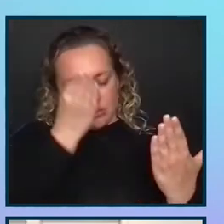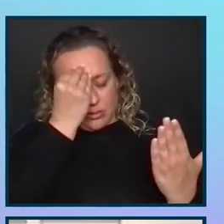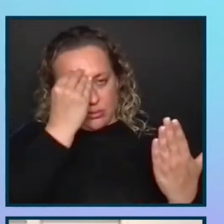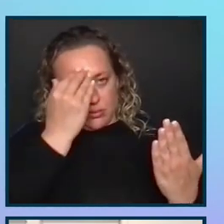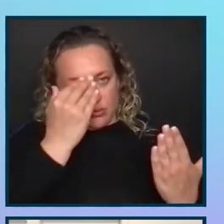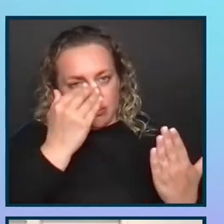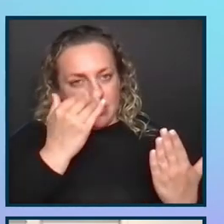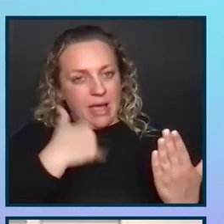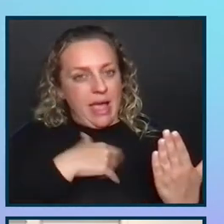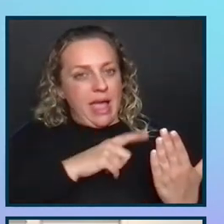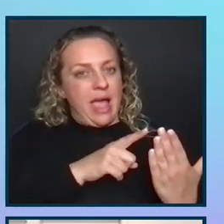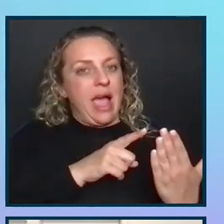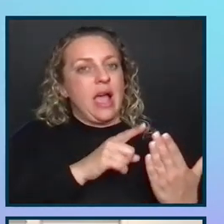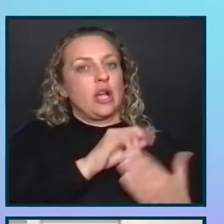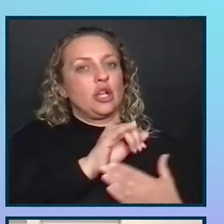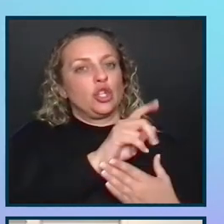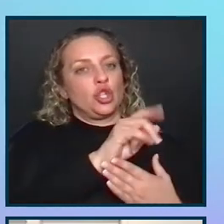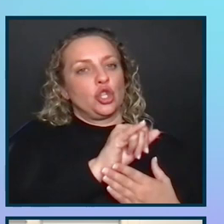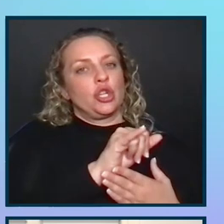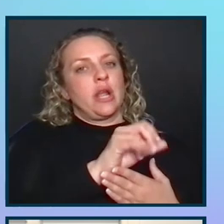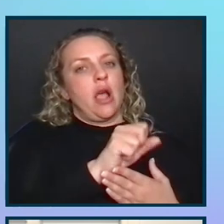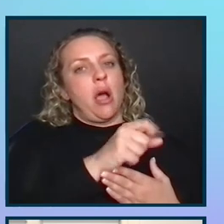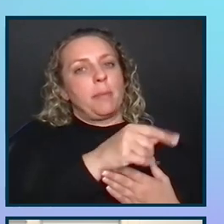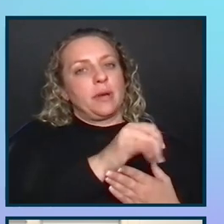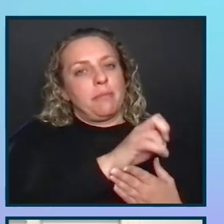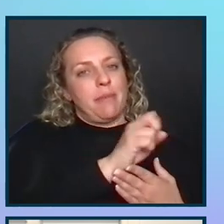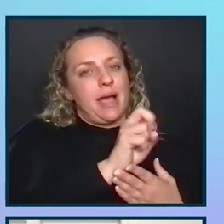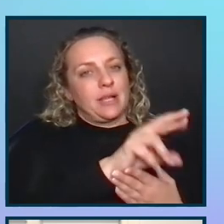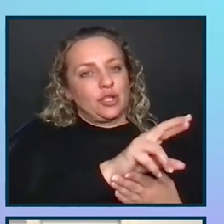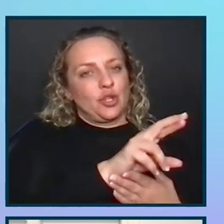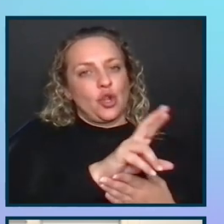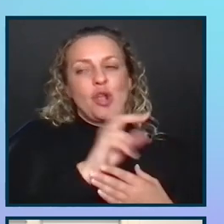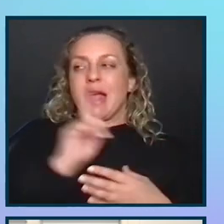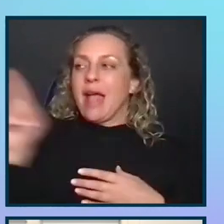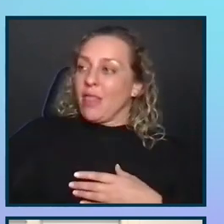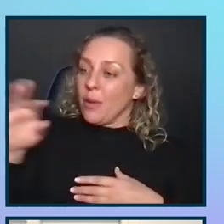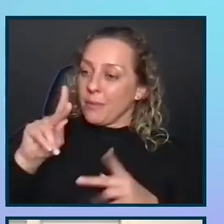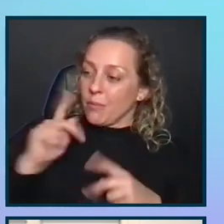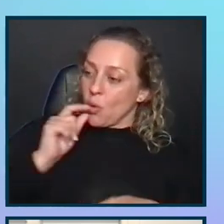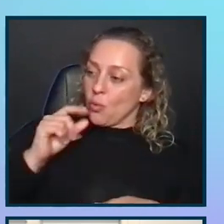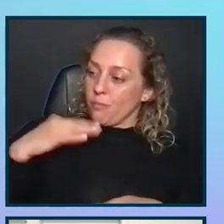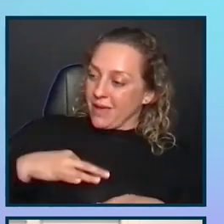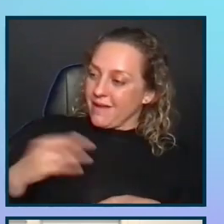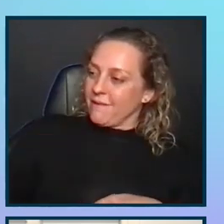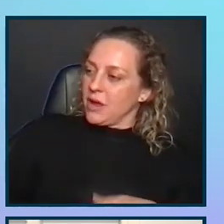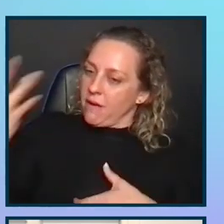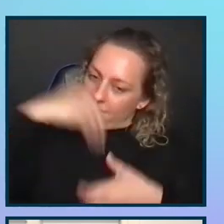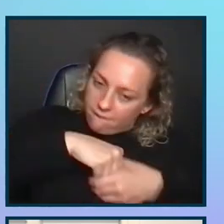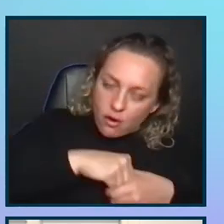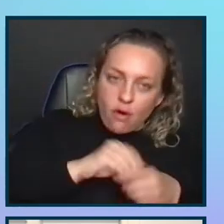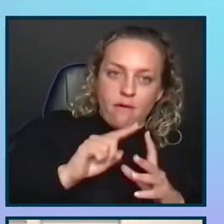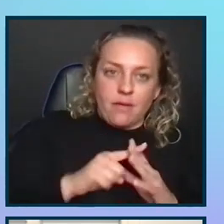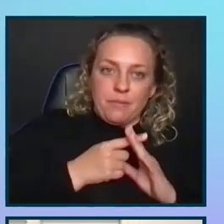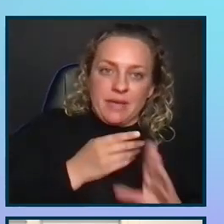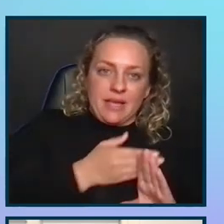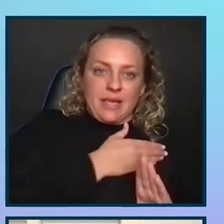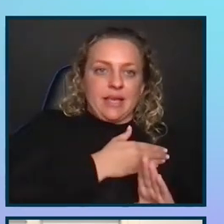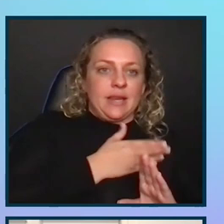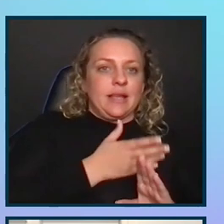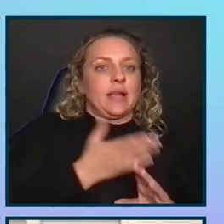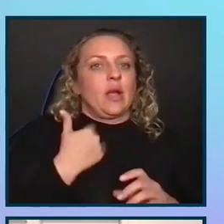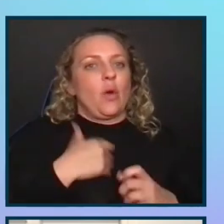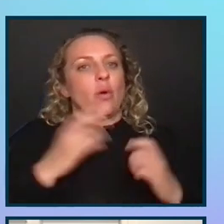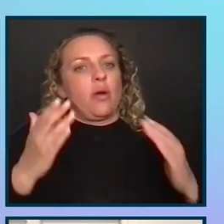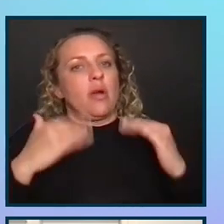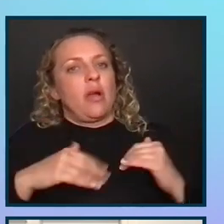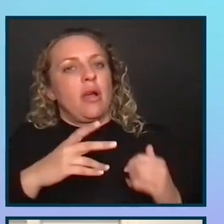Optimizer and deepen stakeholder engagement earlier in the process. We wanted to definitely keep the Jira scoping so that we would have greater